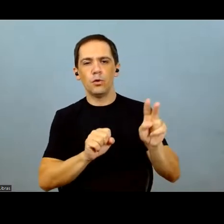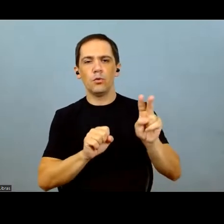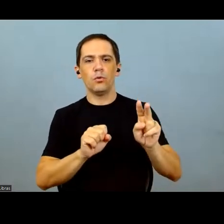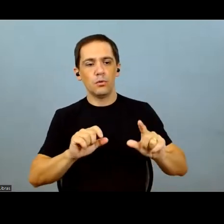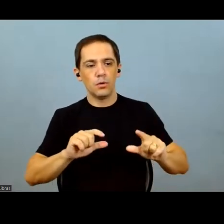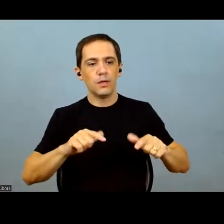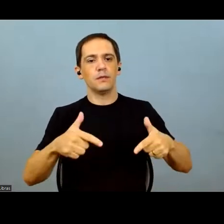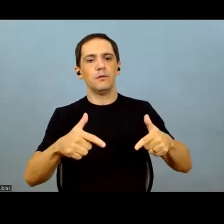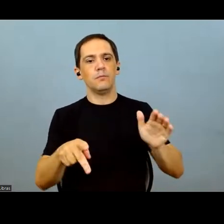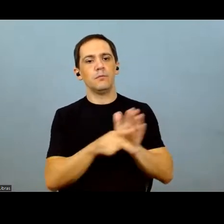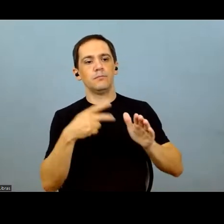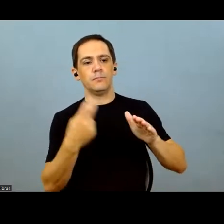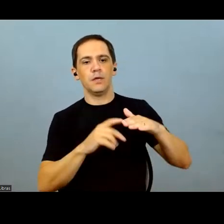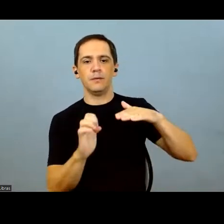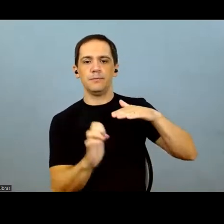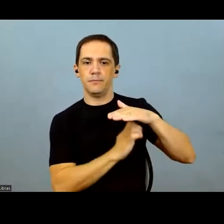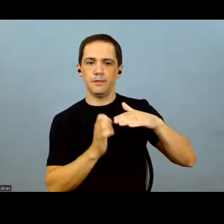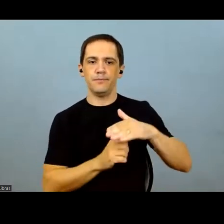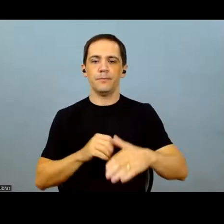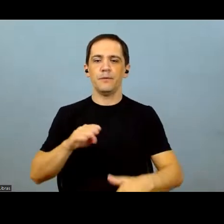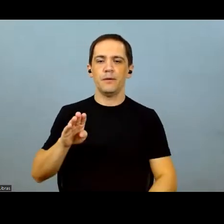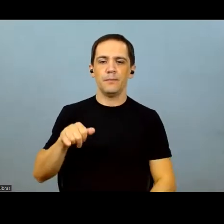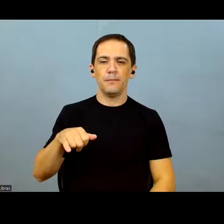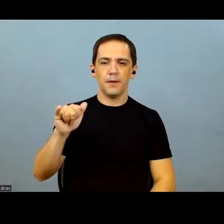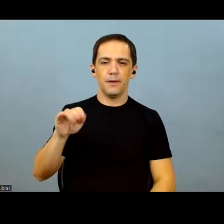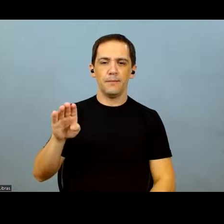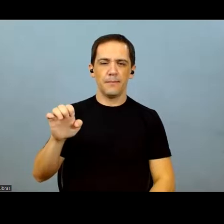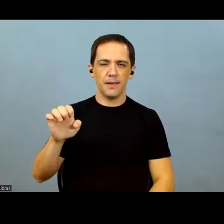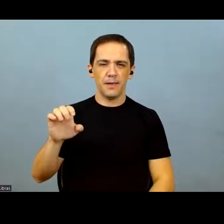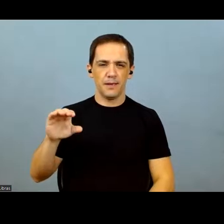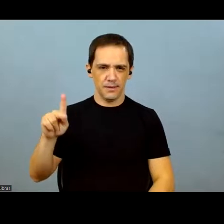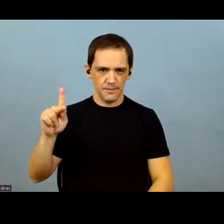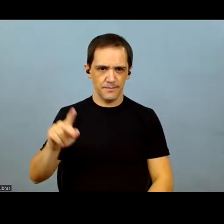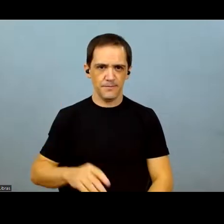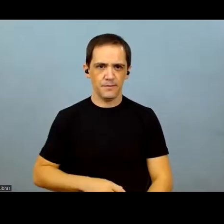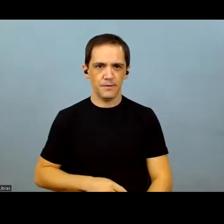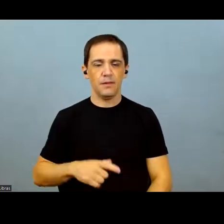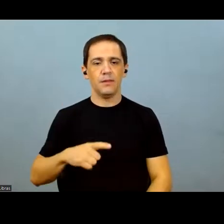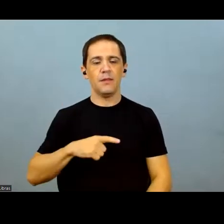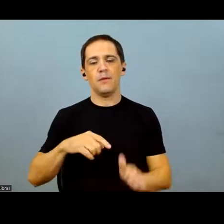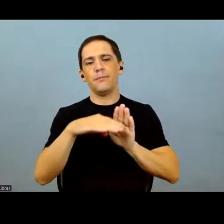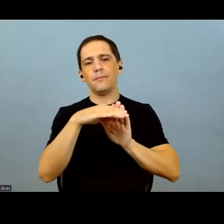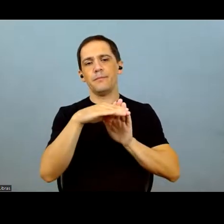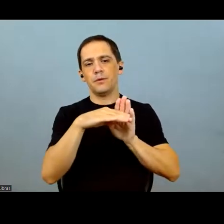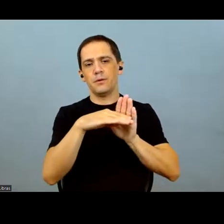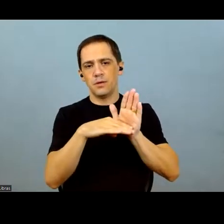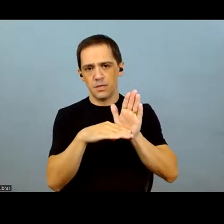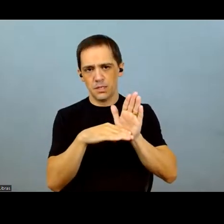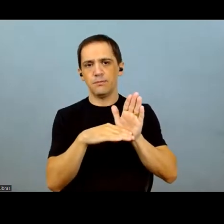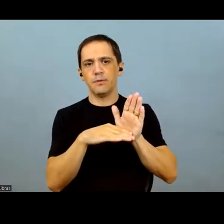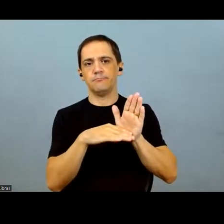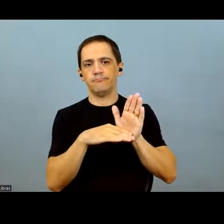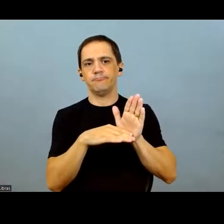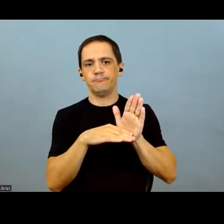they want our stock to appreciate. Buyback is always a possibility. Buyback